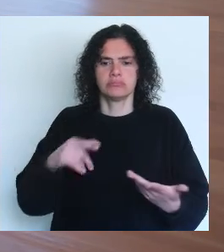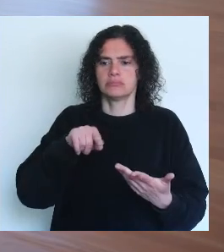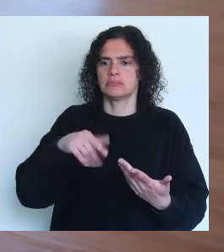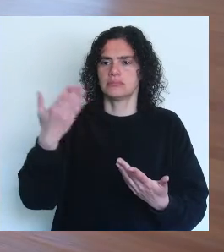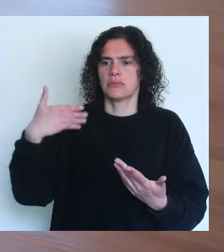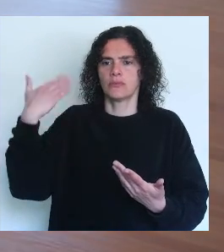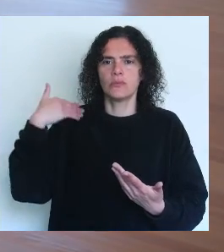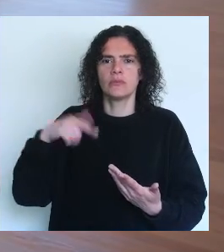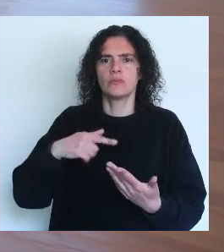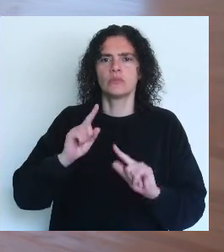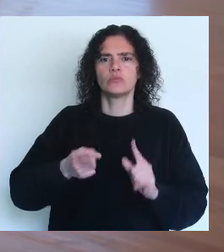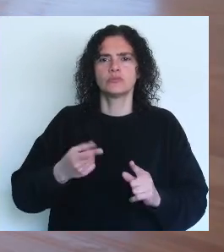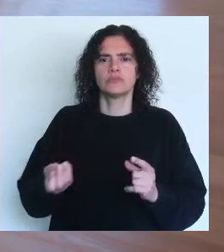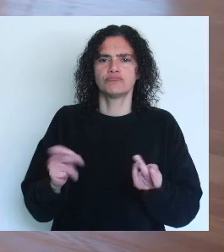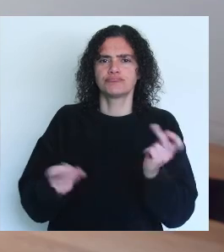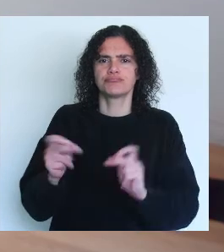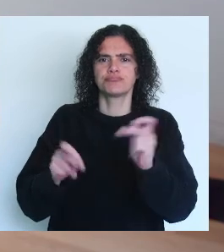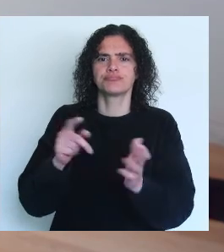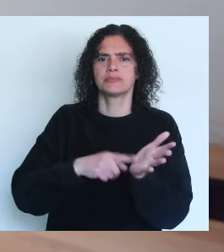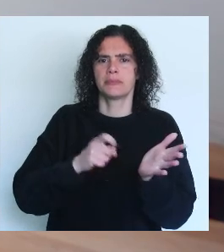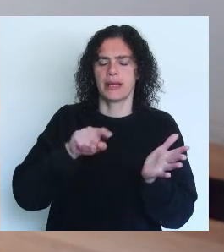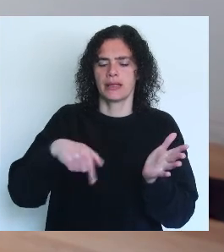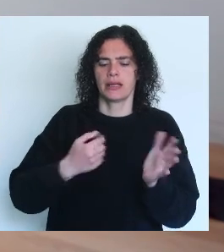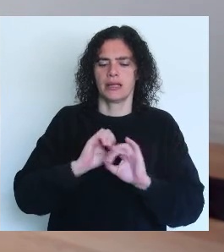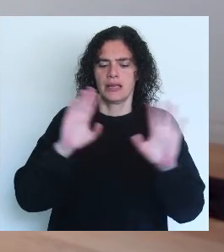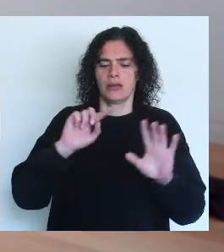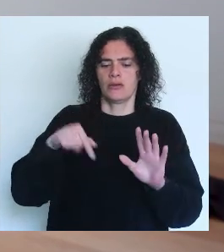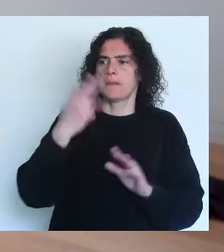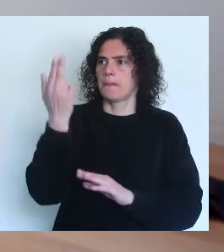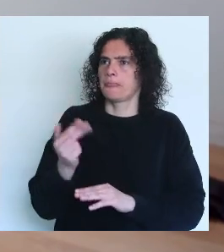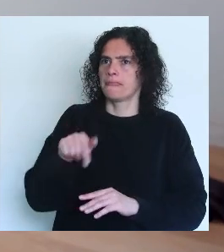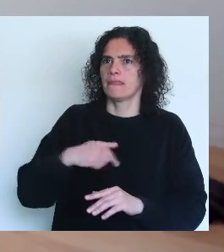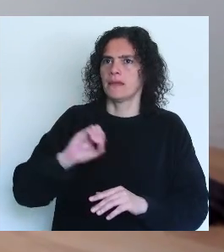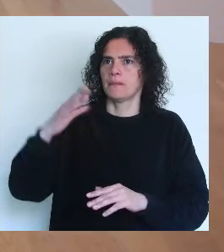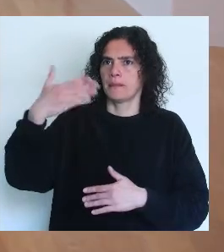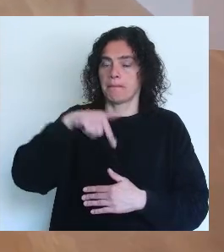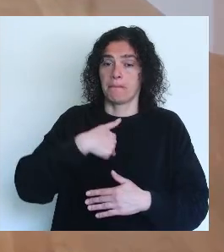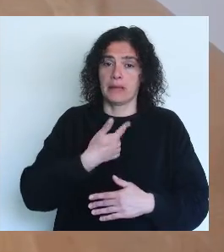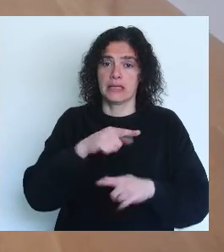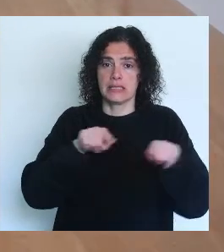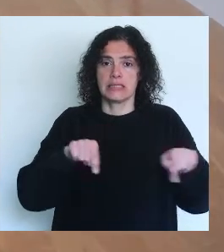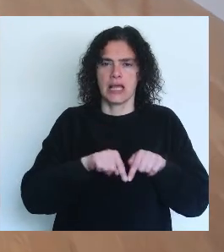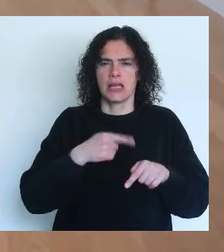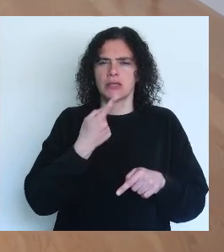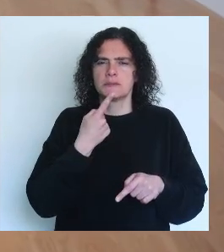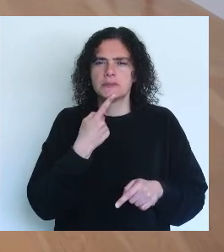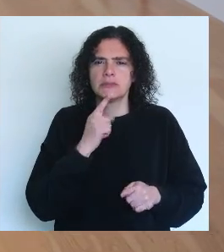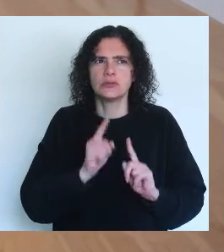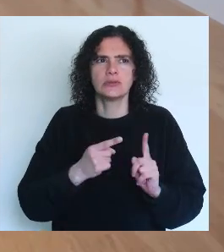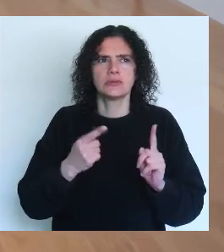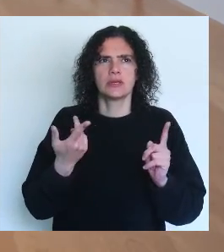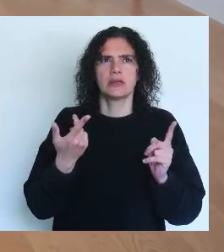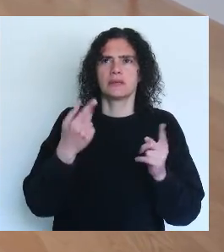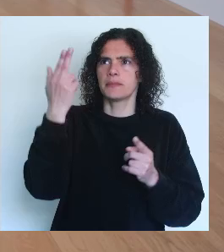what was started to appear in the United States. mean it's clear also with painting in the first room that the notion